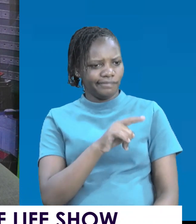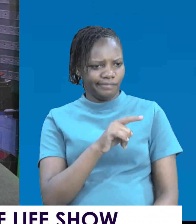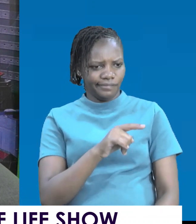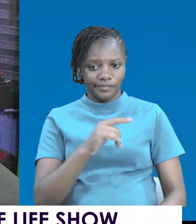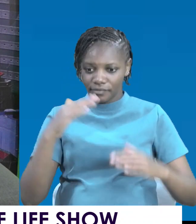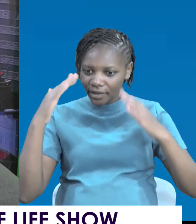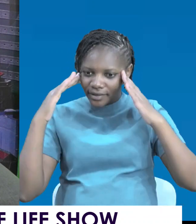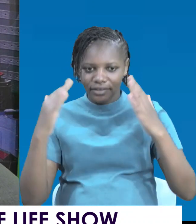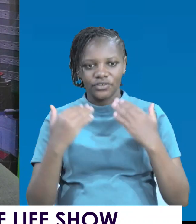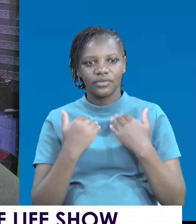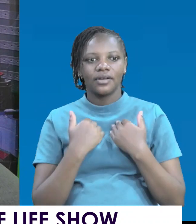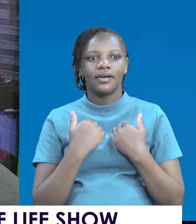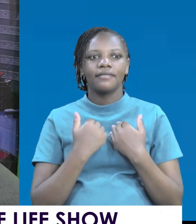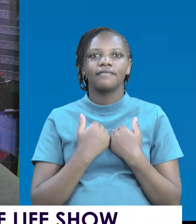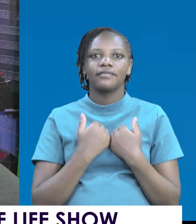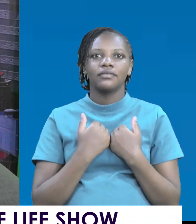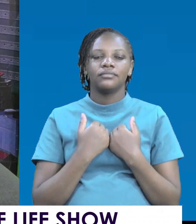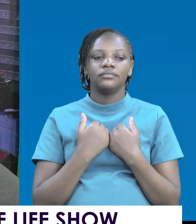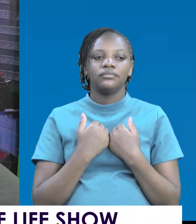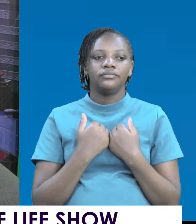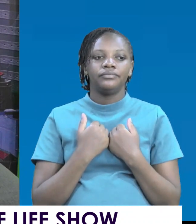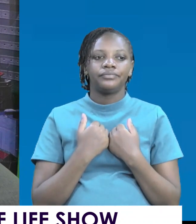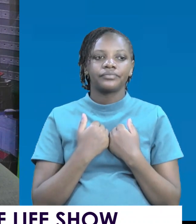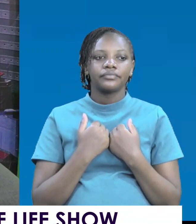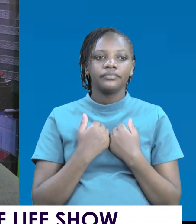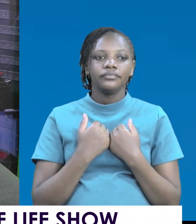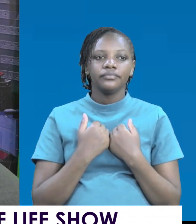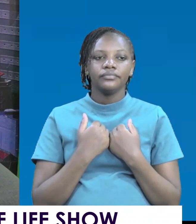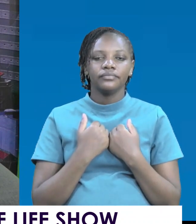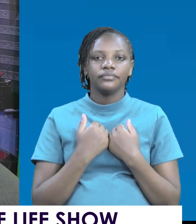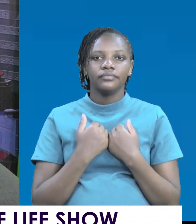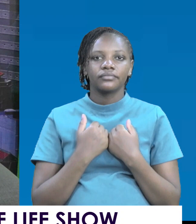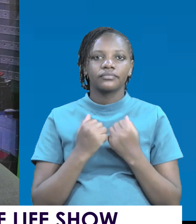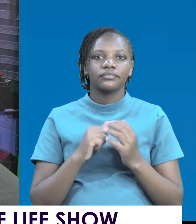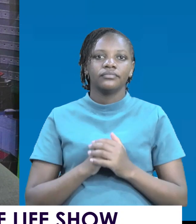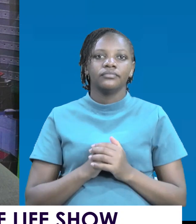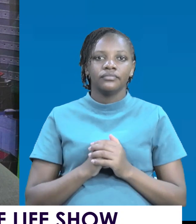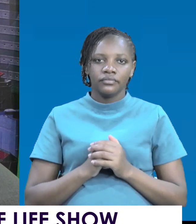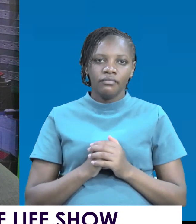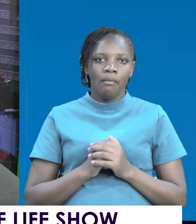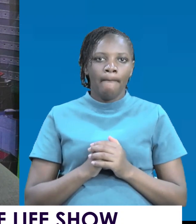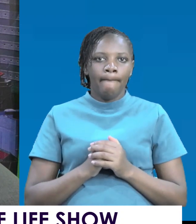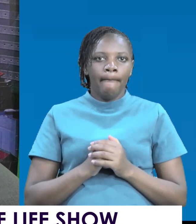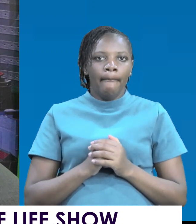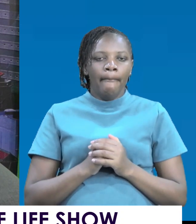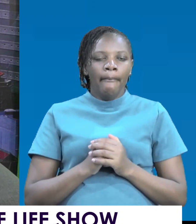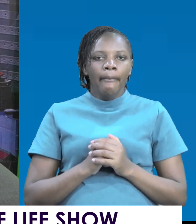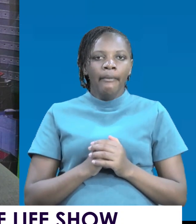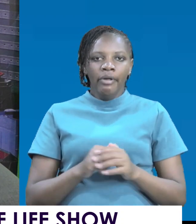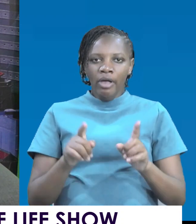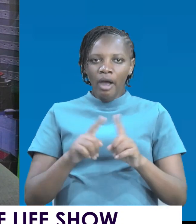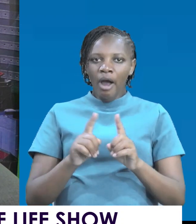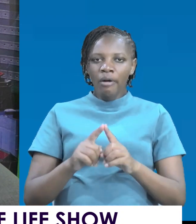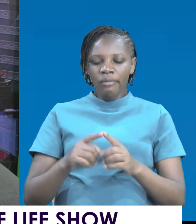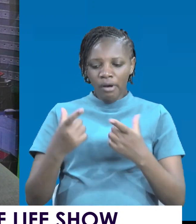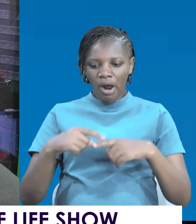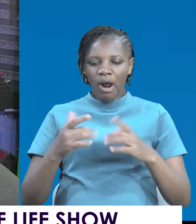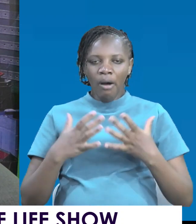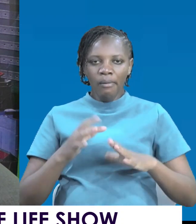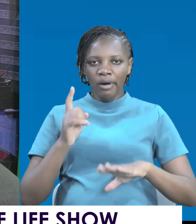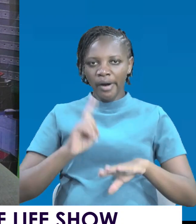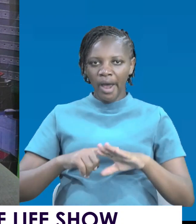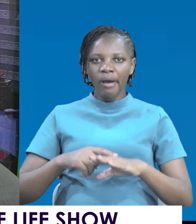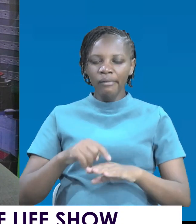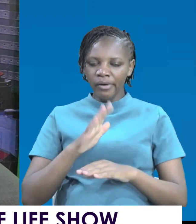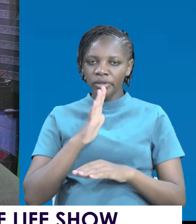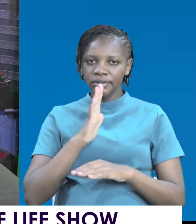attention. You are giving them room to be themselves. You are walking in their shoes. You are giving them time to speak to you,